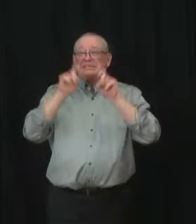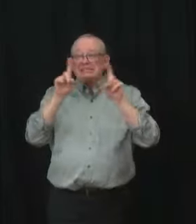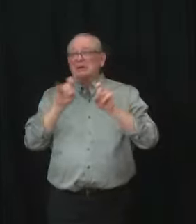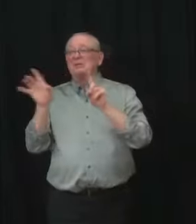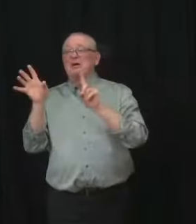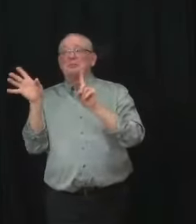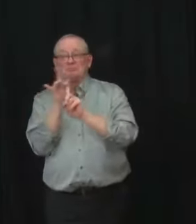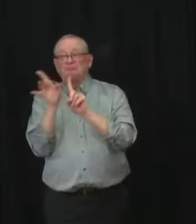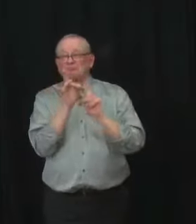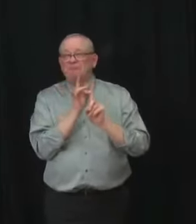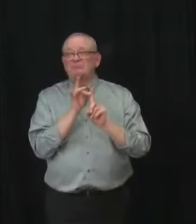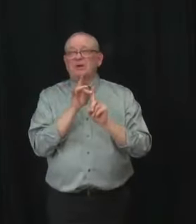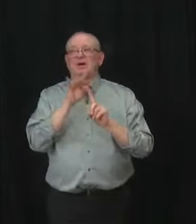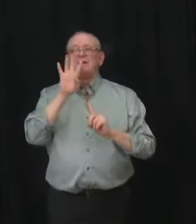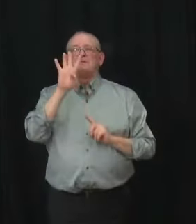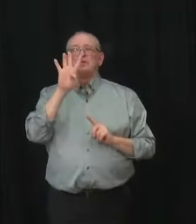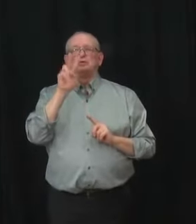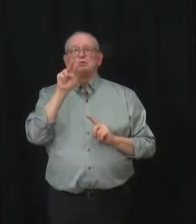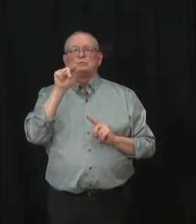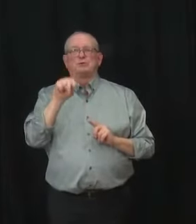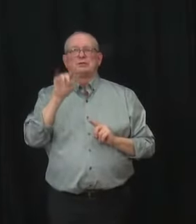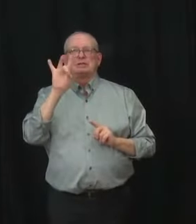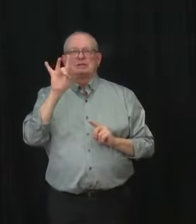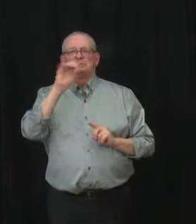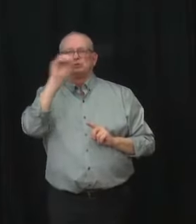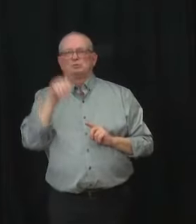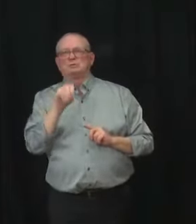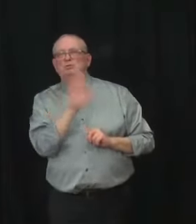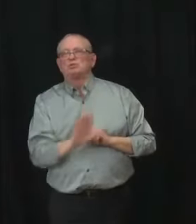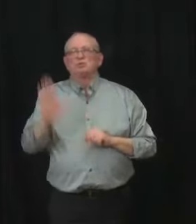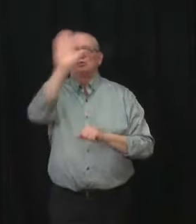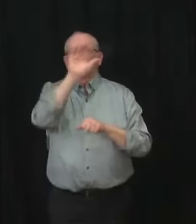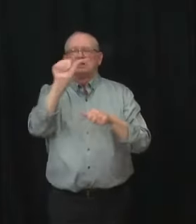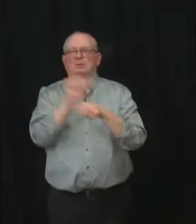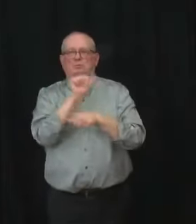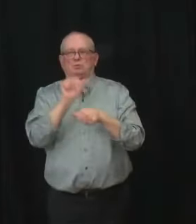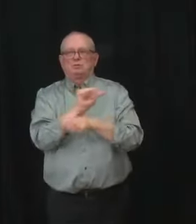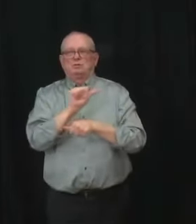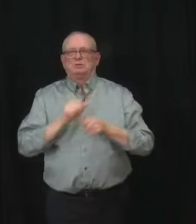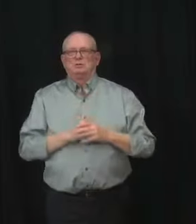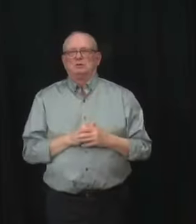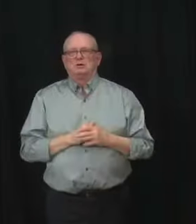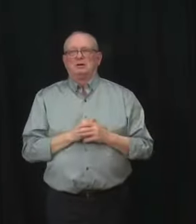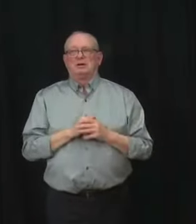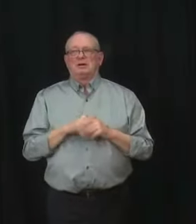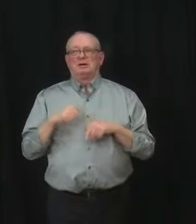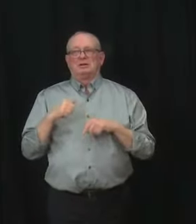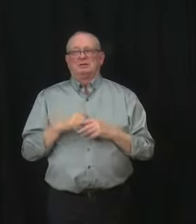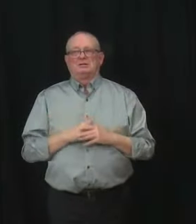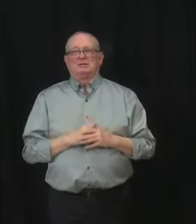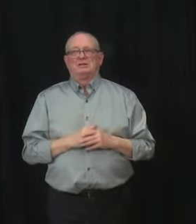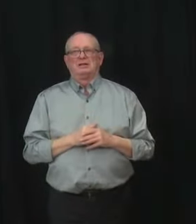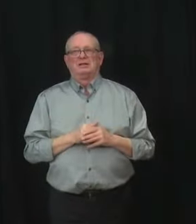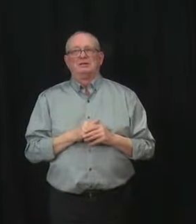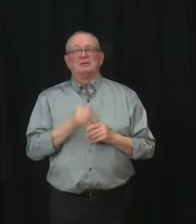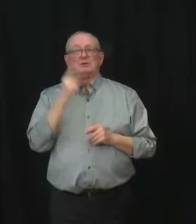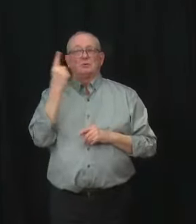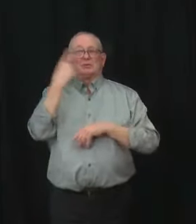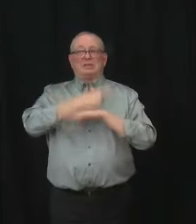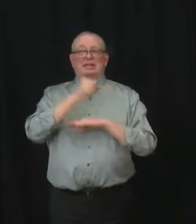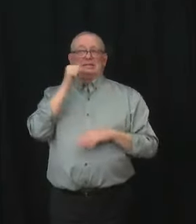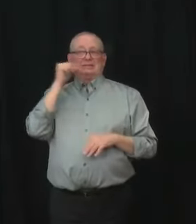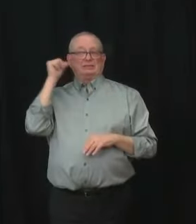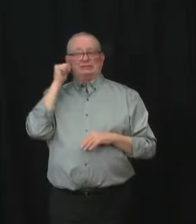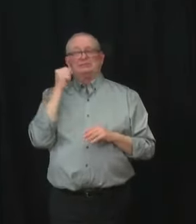reported to Alberta Health over the past 24 hours. Again, I ask all of us to remember that each of these numbers and